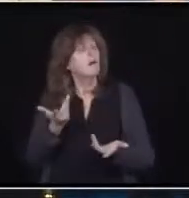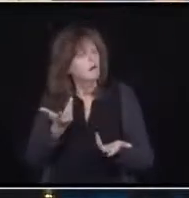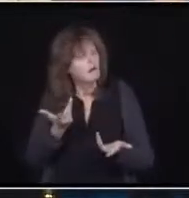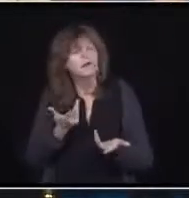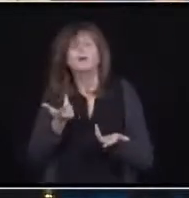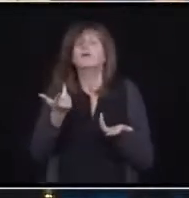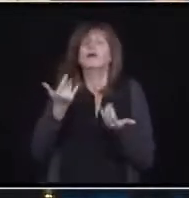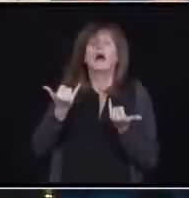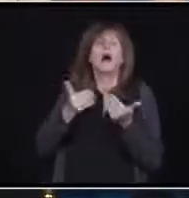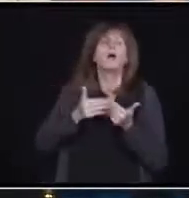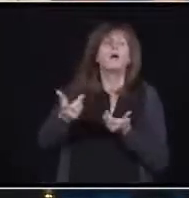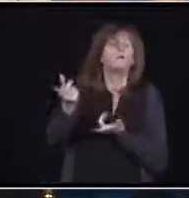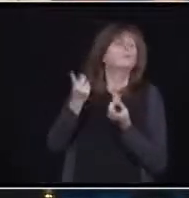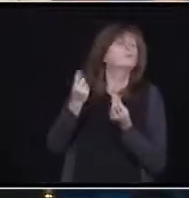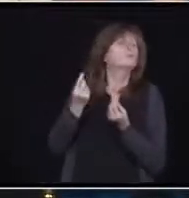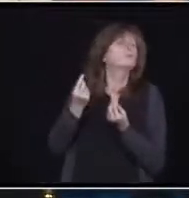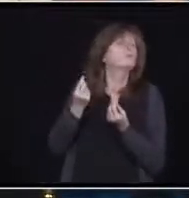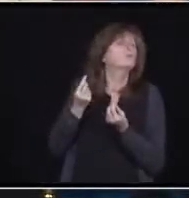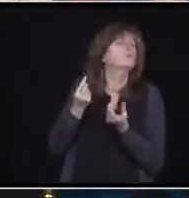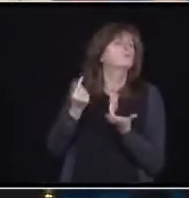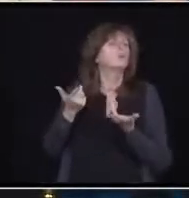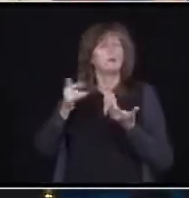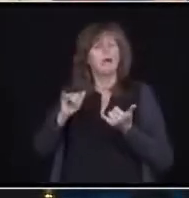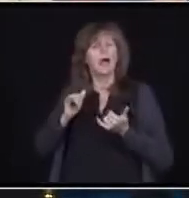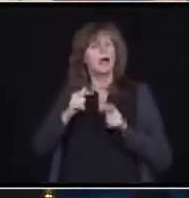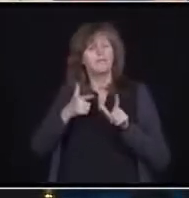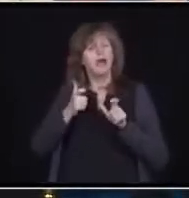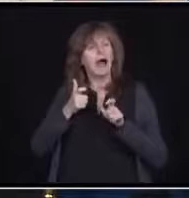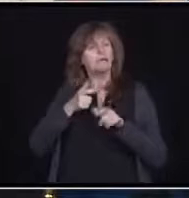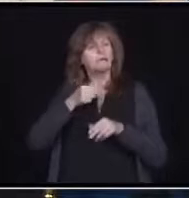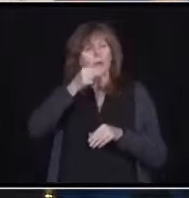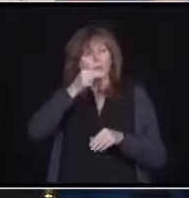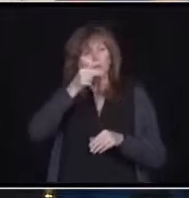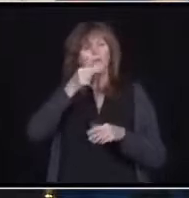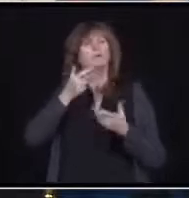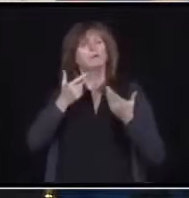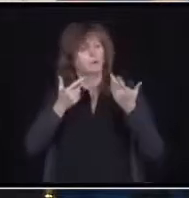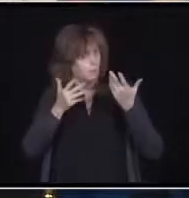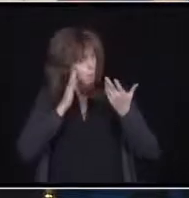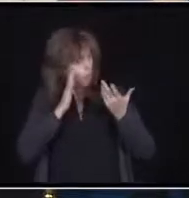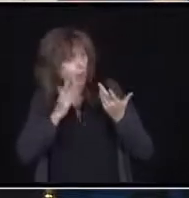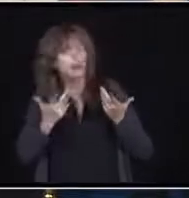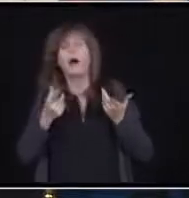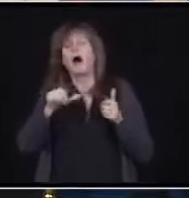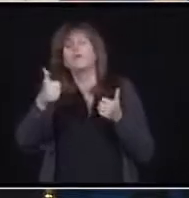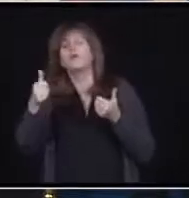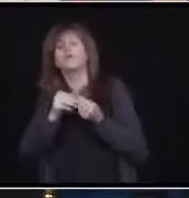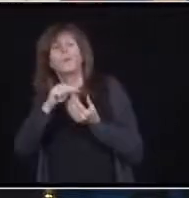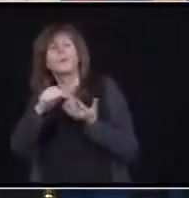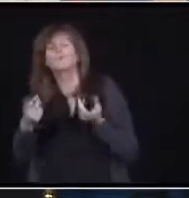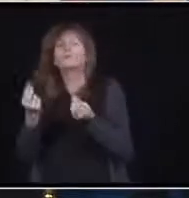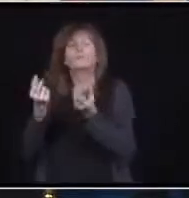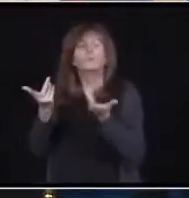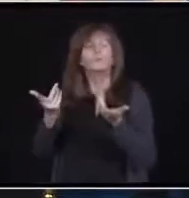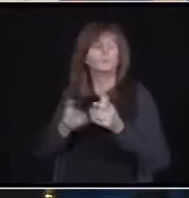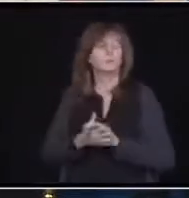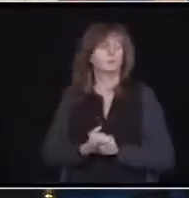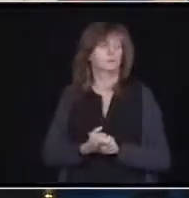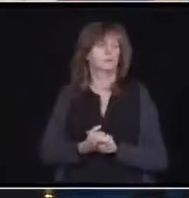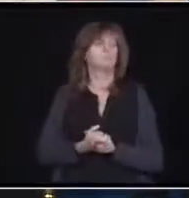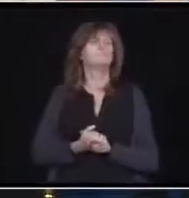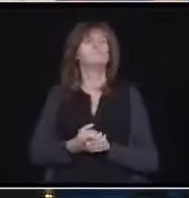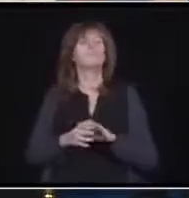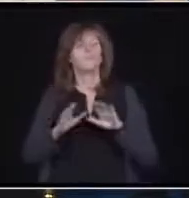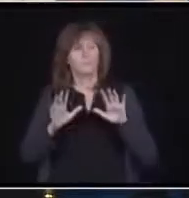that these rapid tests are on the way. Yeah, well, just keep in mind that if I would have just sat back and stuck with 20